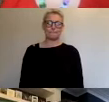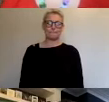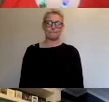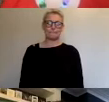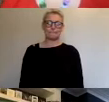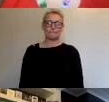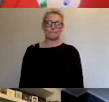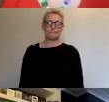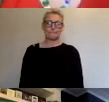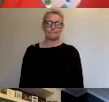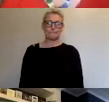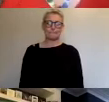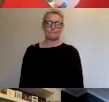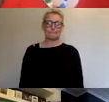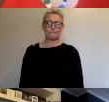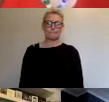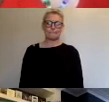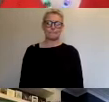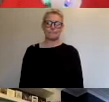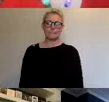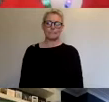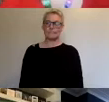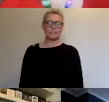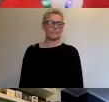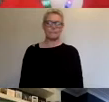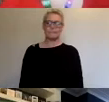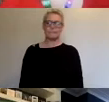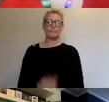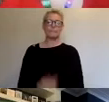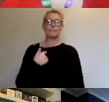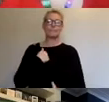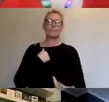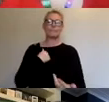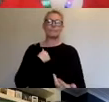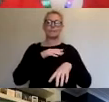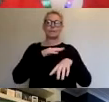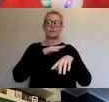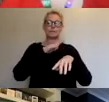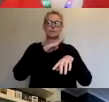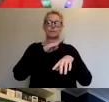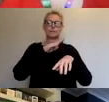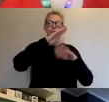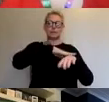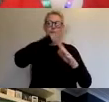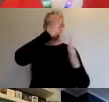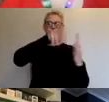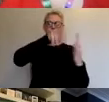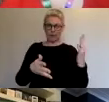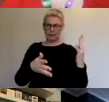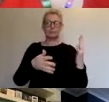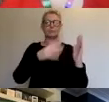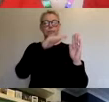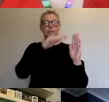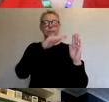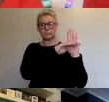So the timeline, think Claire's talked through that a little bit. But just to recap, because it's kind of wild